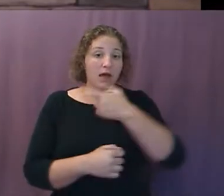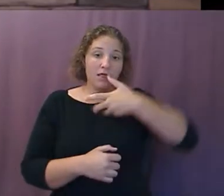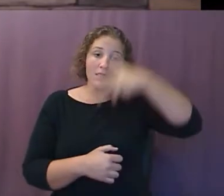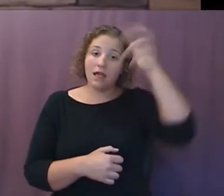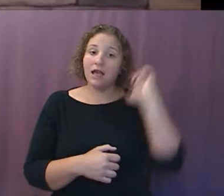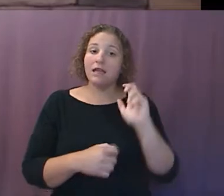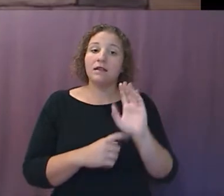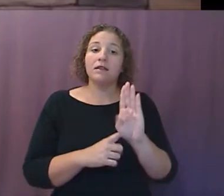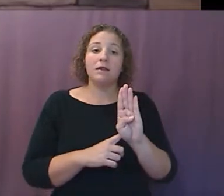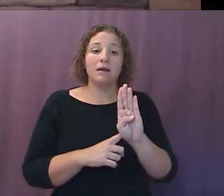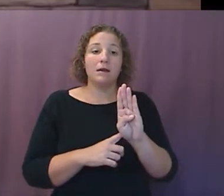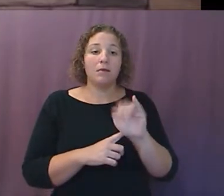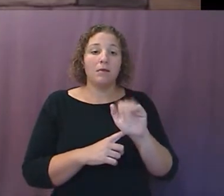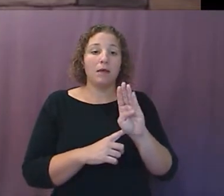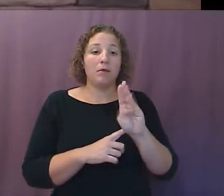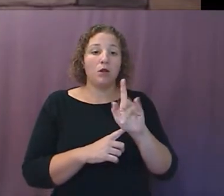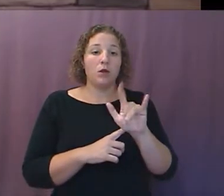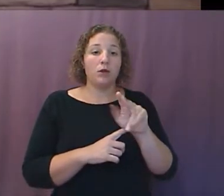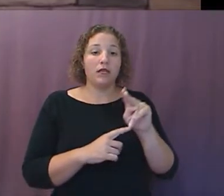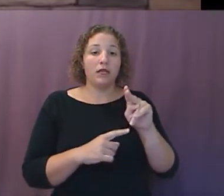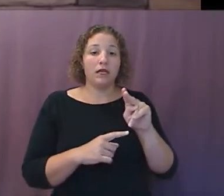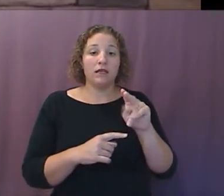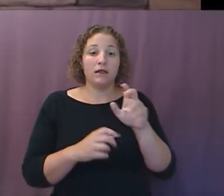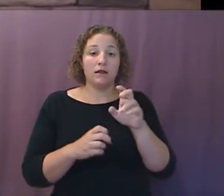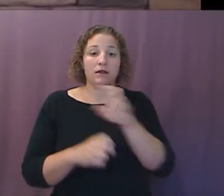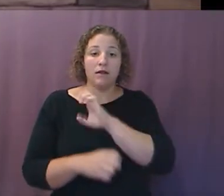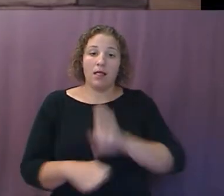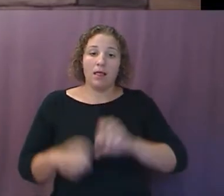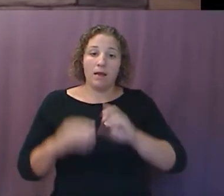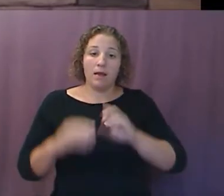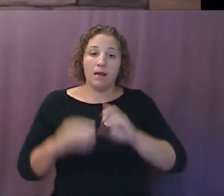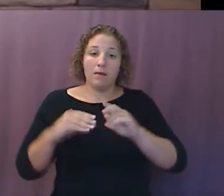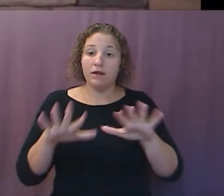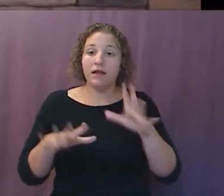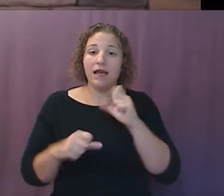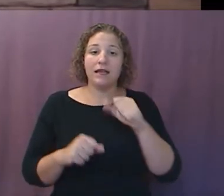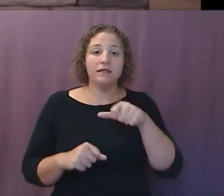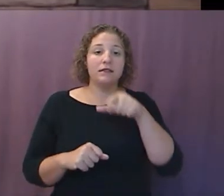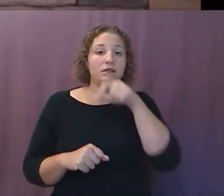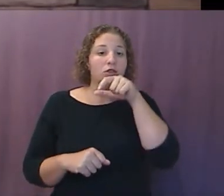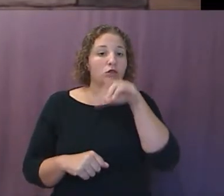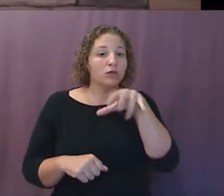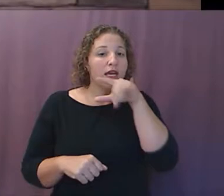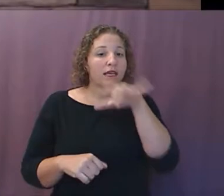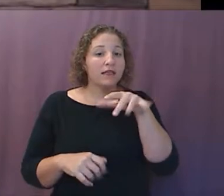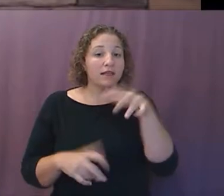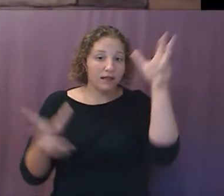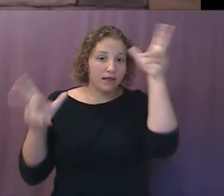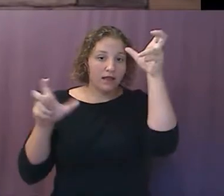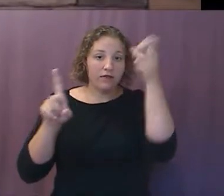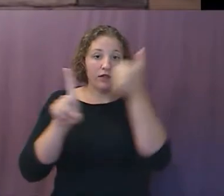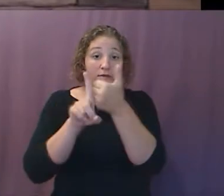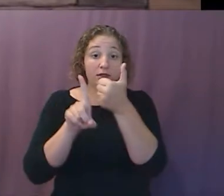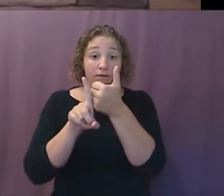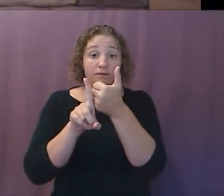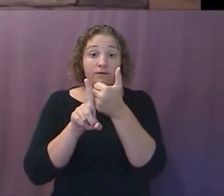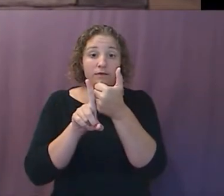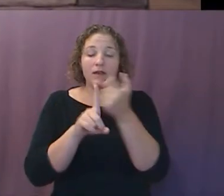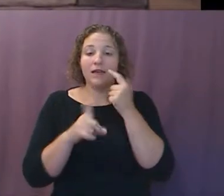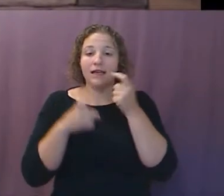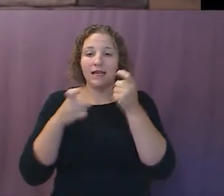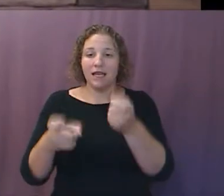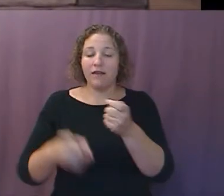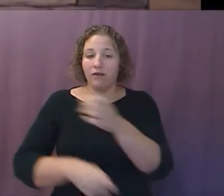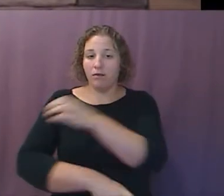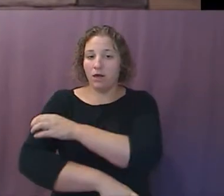and its false religious systems influence. And the dragon, that is the devil from chapter 12, gave him his power